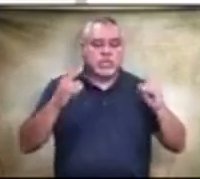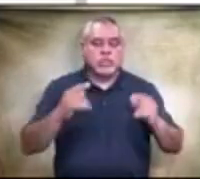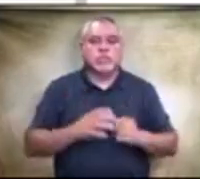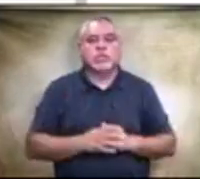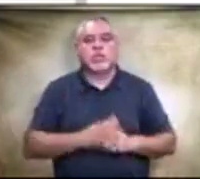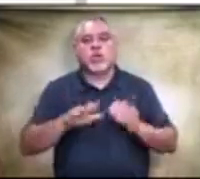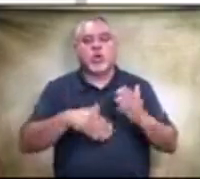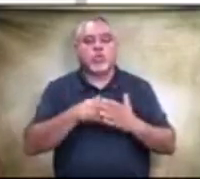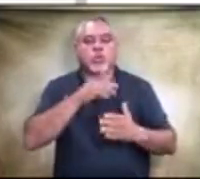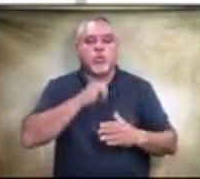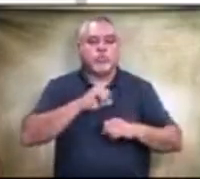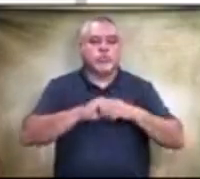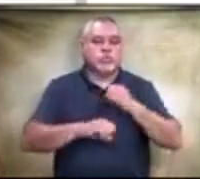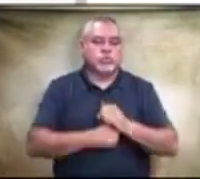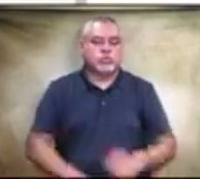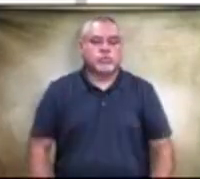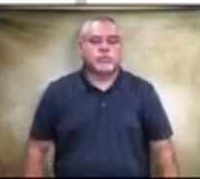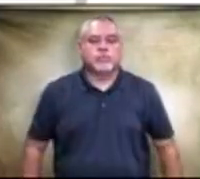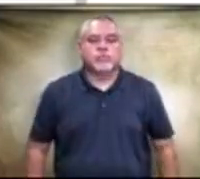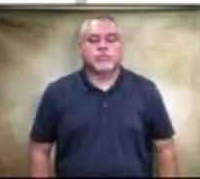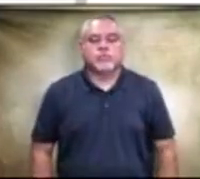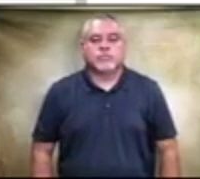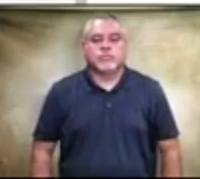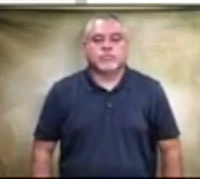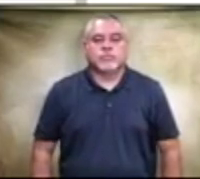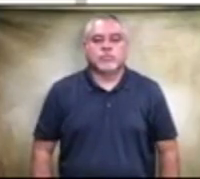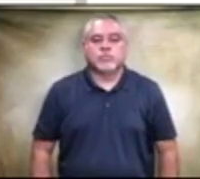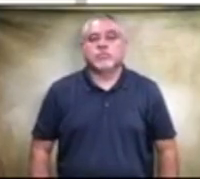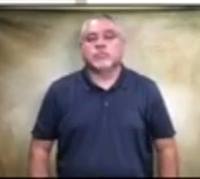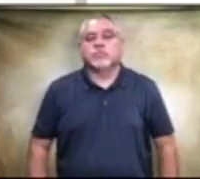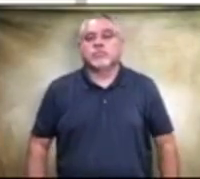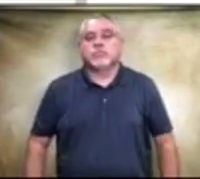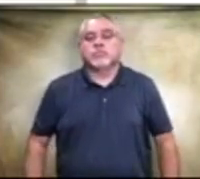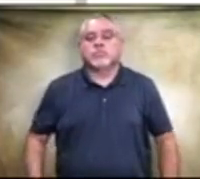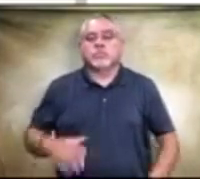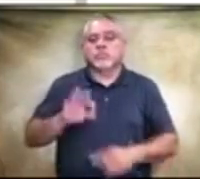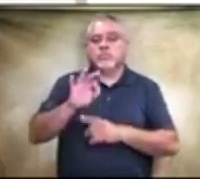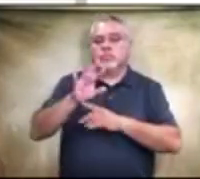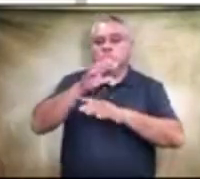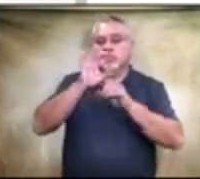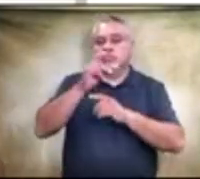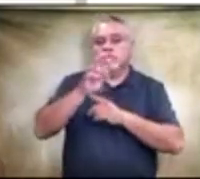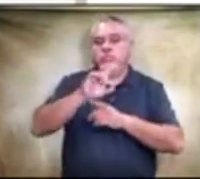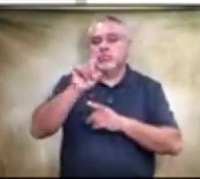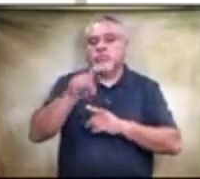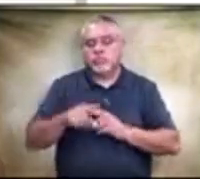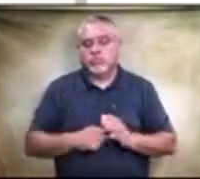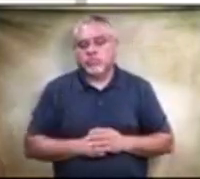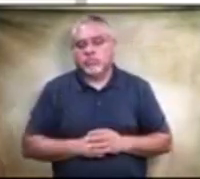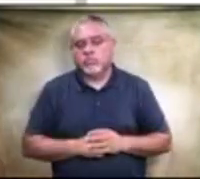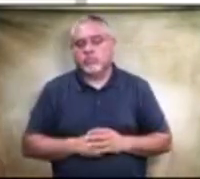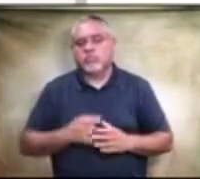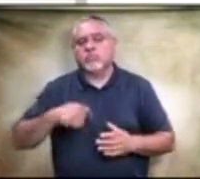all right right this this is mr fisher and i i have a question um when we were talking